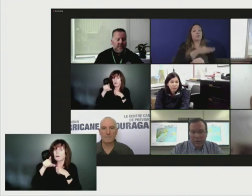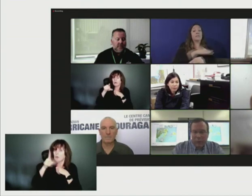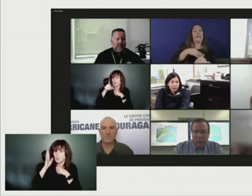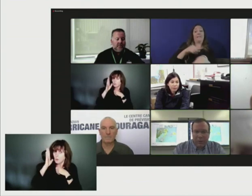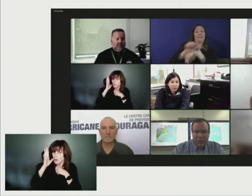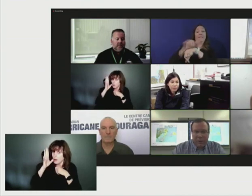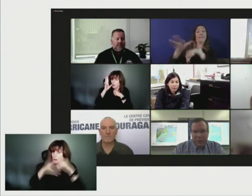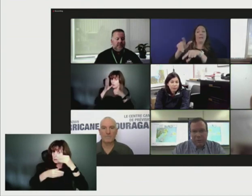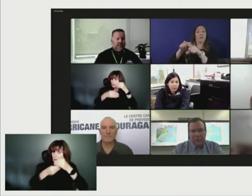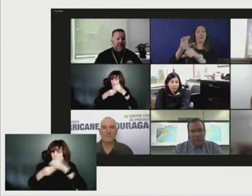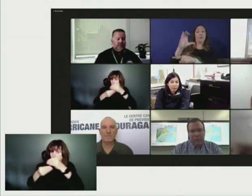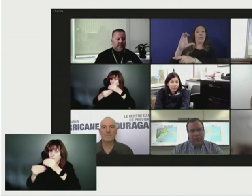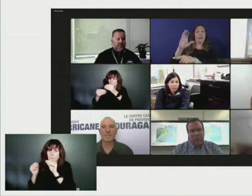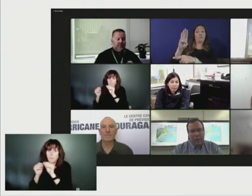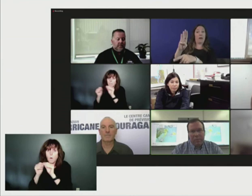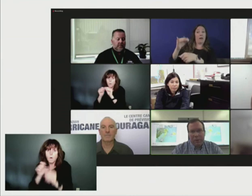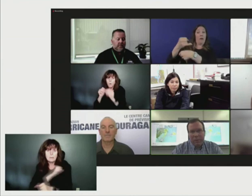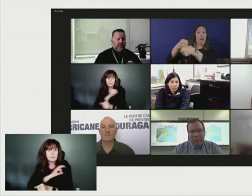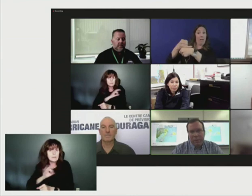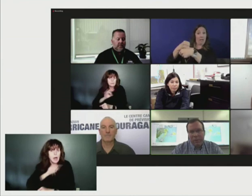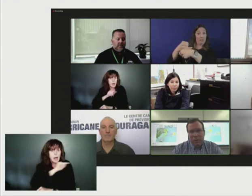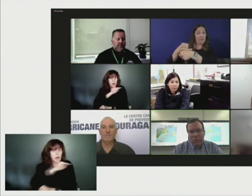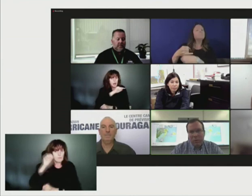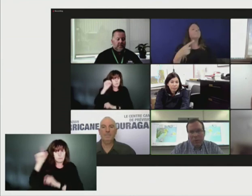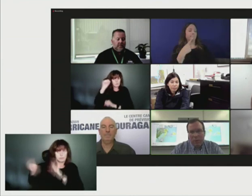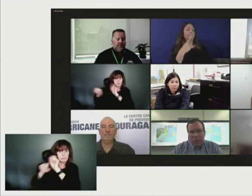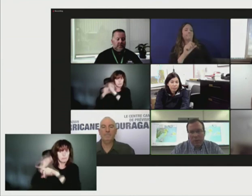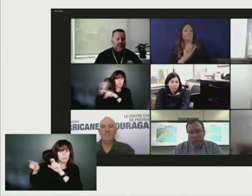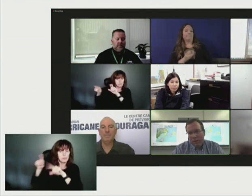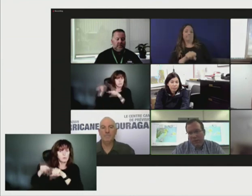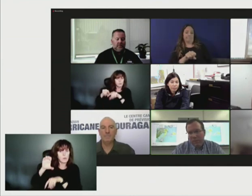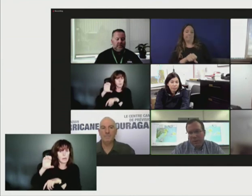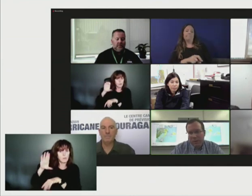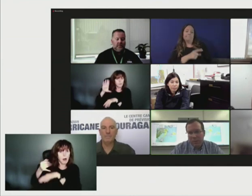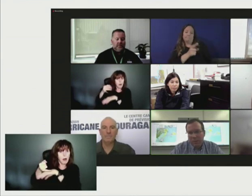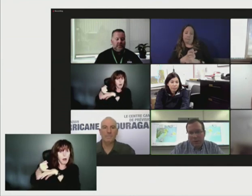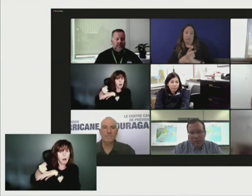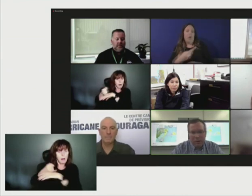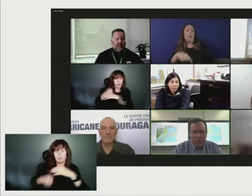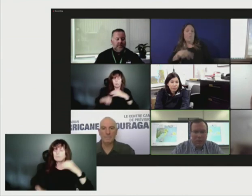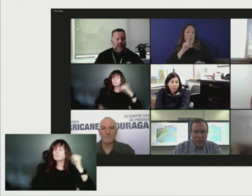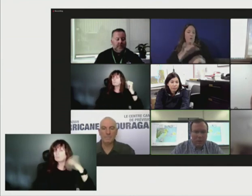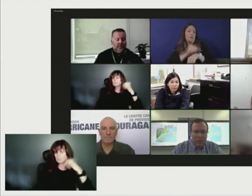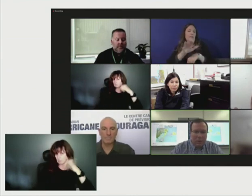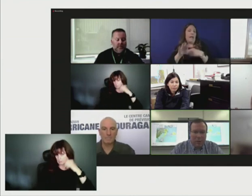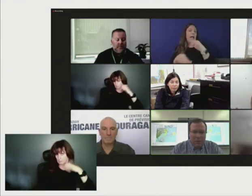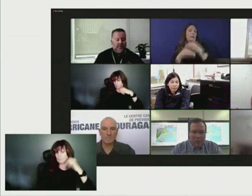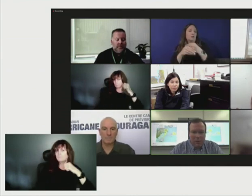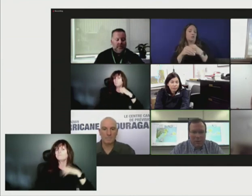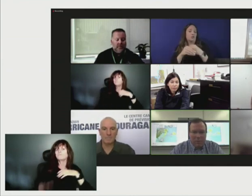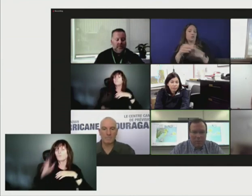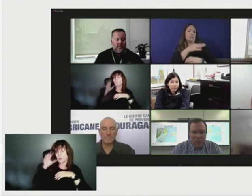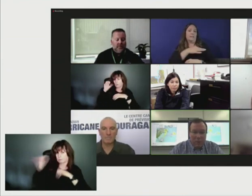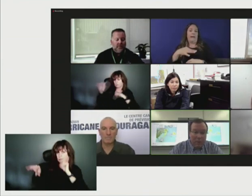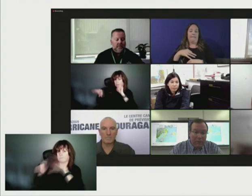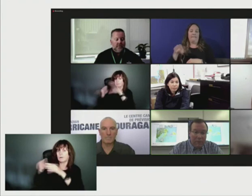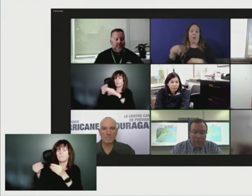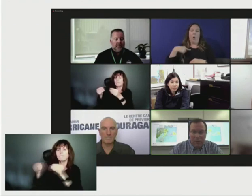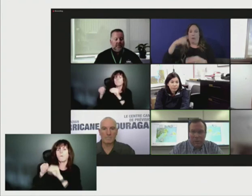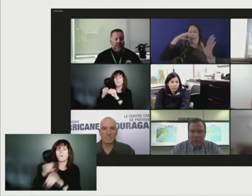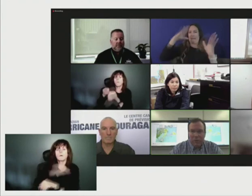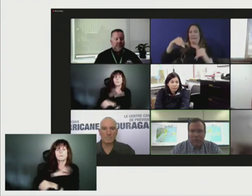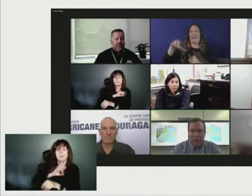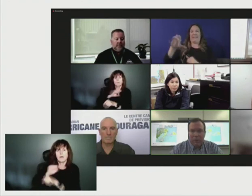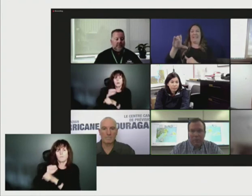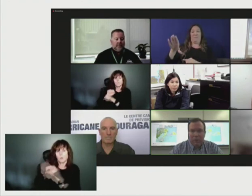Yes, we will be sending additional crews to Cape Breton for the storm where we anticipate the impact going to be on the Cape Breton part of the province as